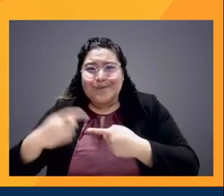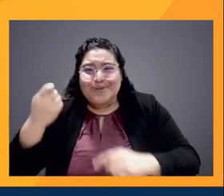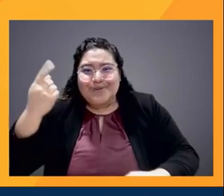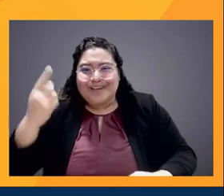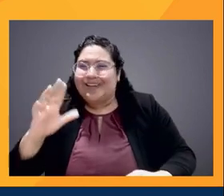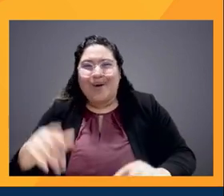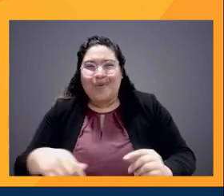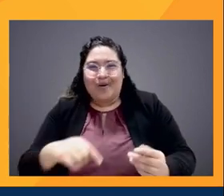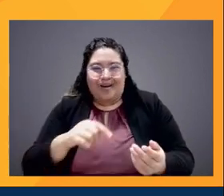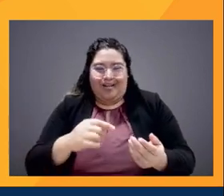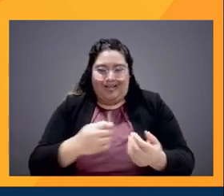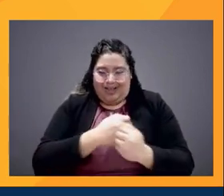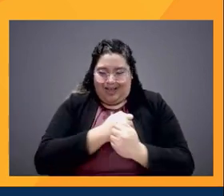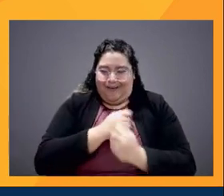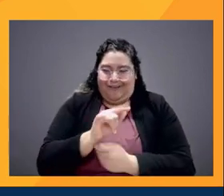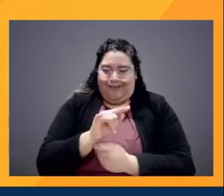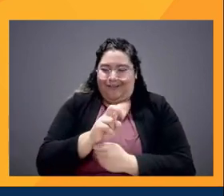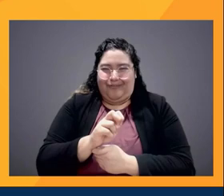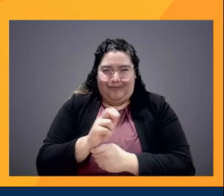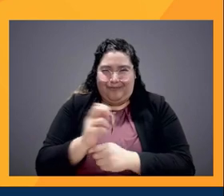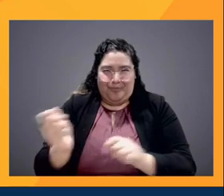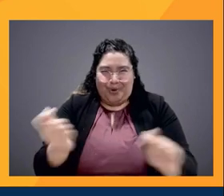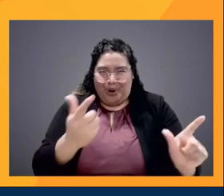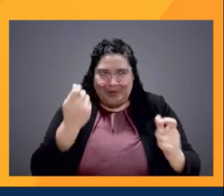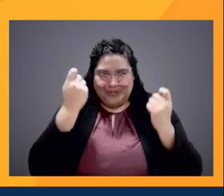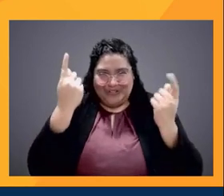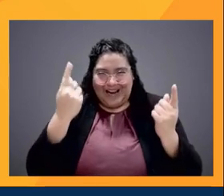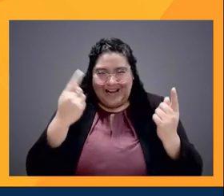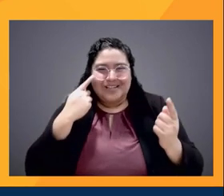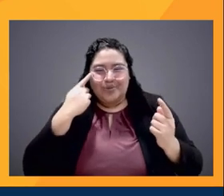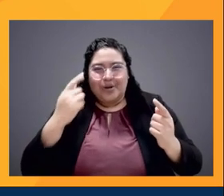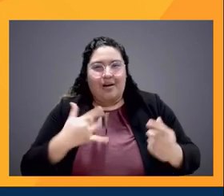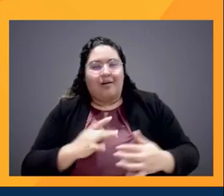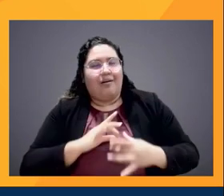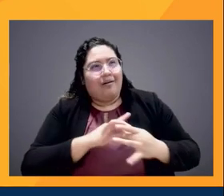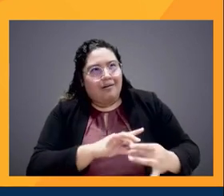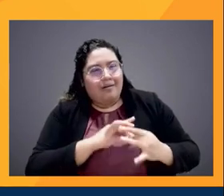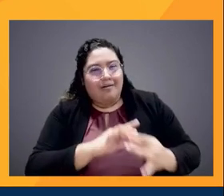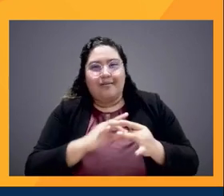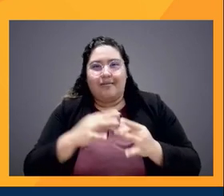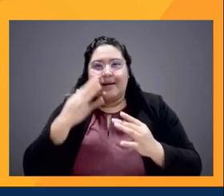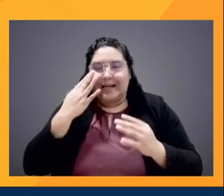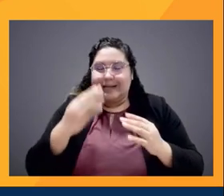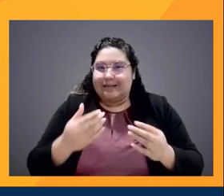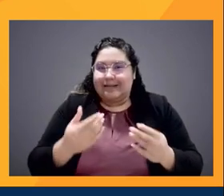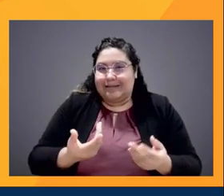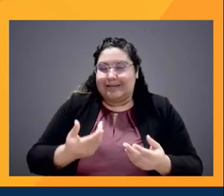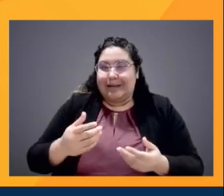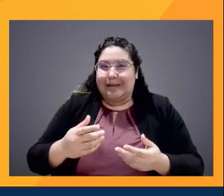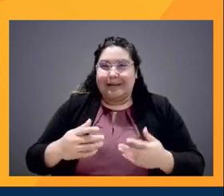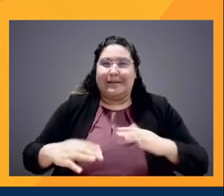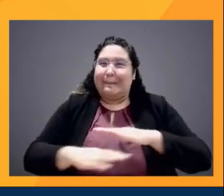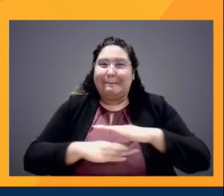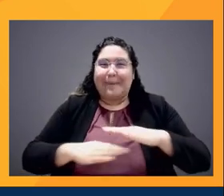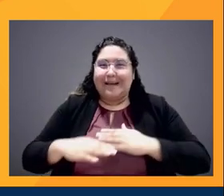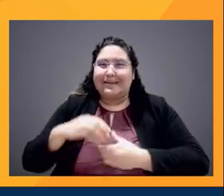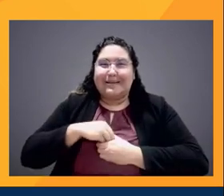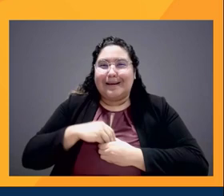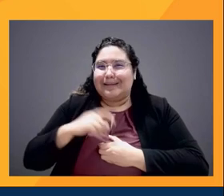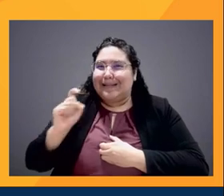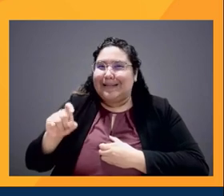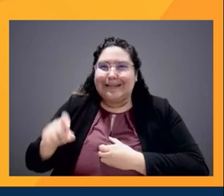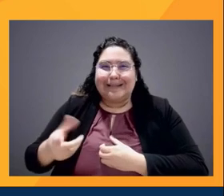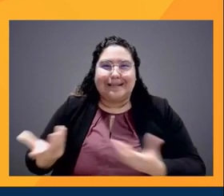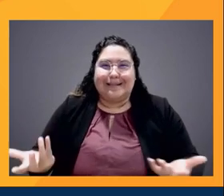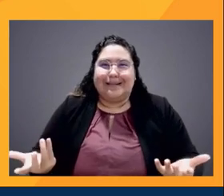that we all understand. It's a love that we all connect to. It's the same basic needs. It's a, you know, even